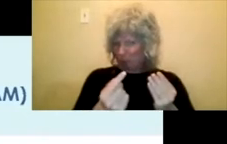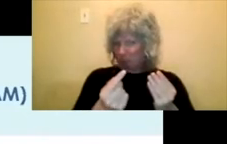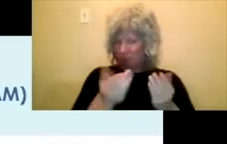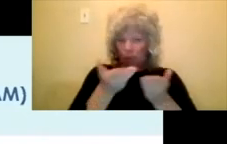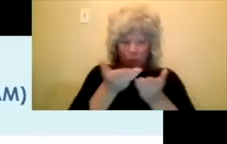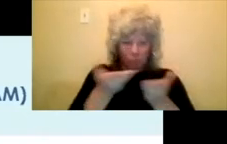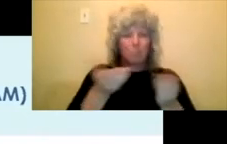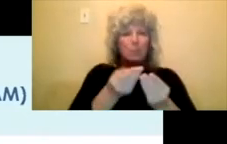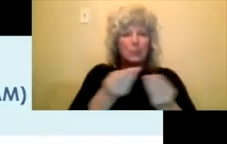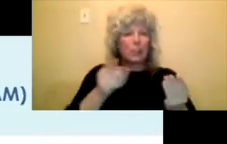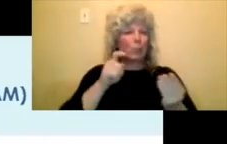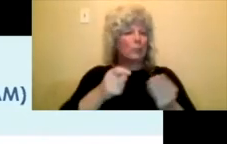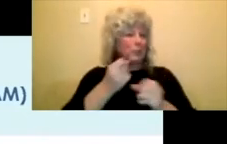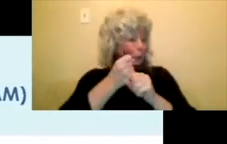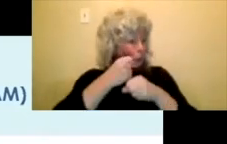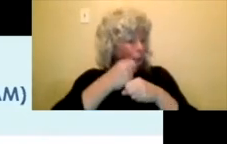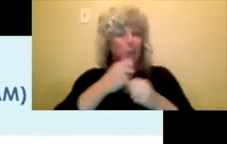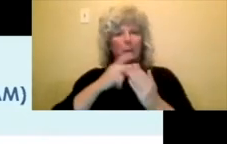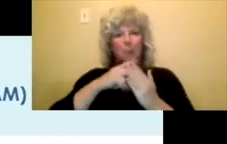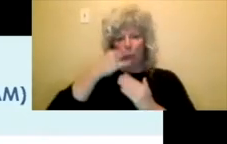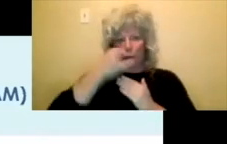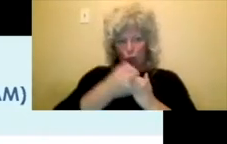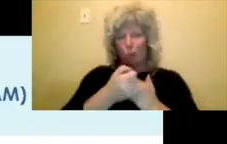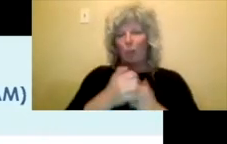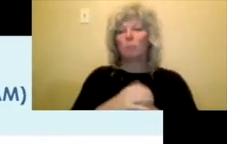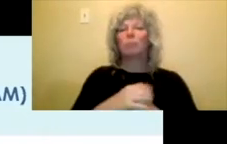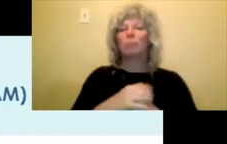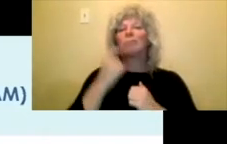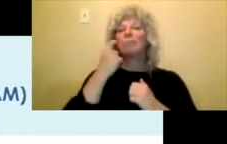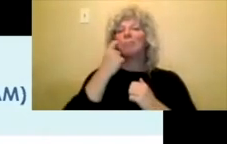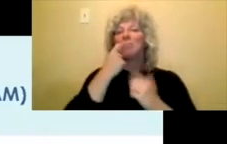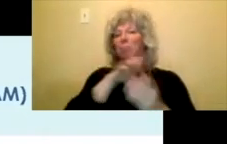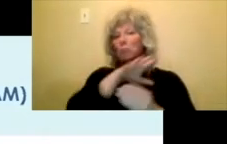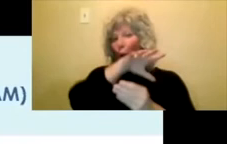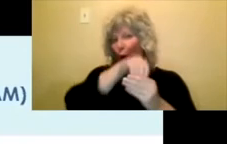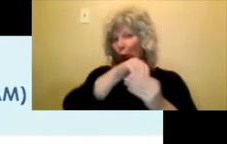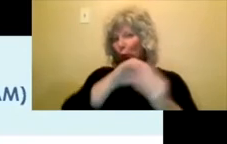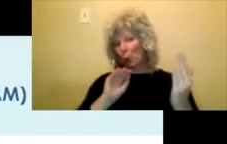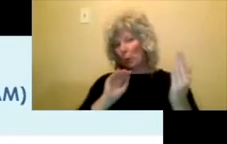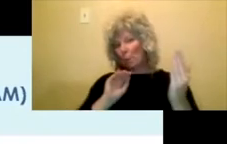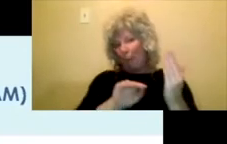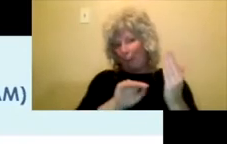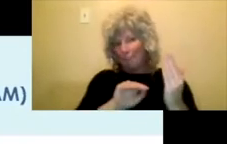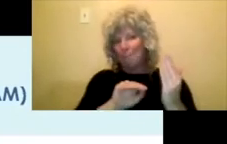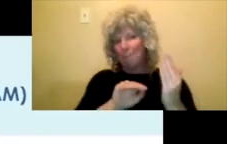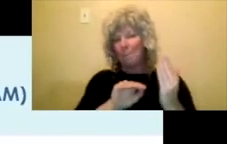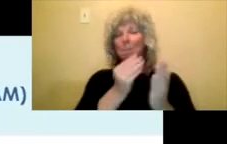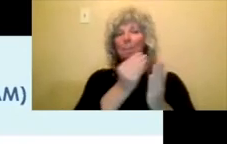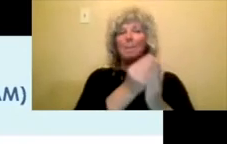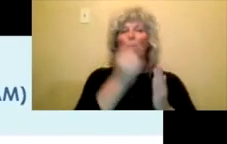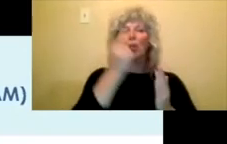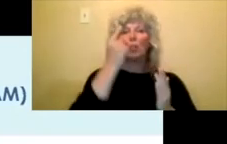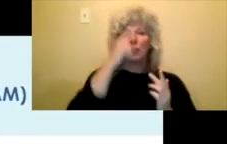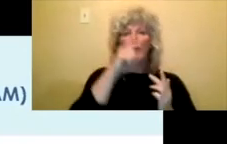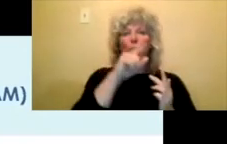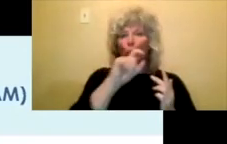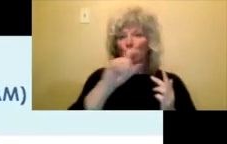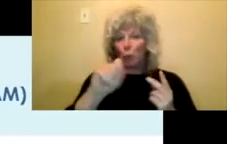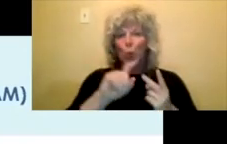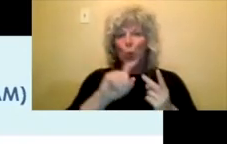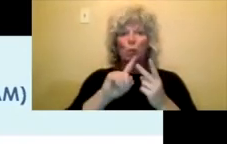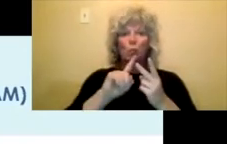um, include, uh, purchase of materials or tools required to run or participate in a workshop,